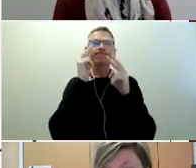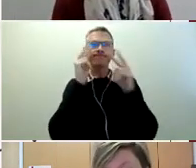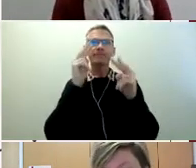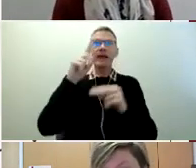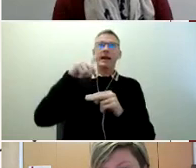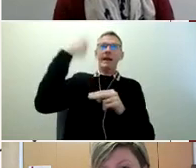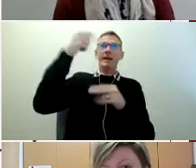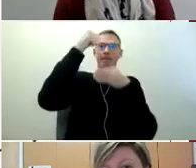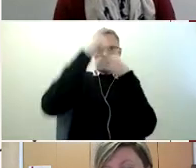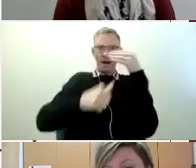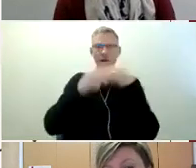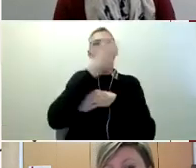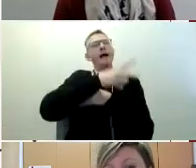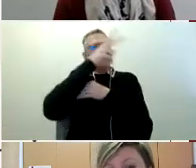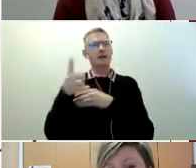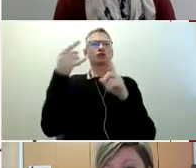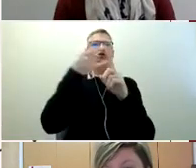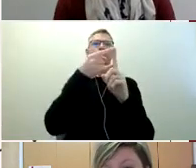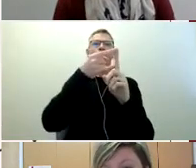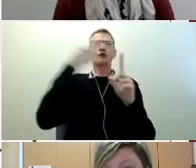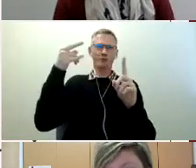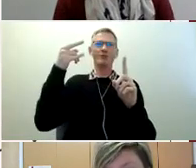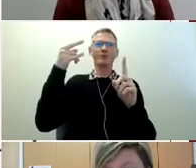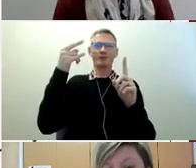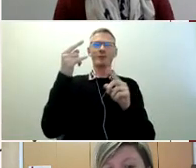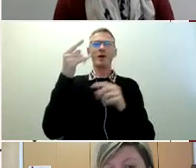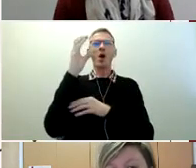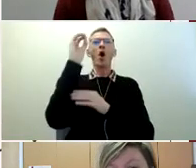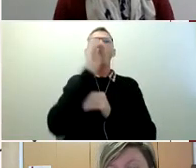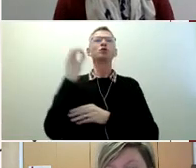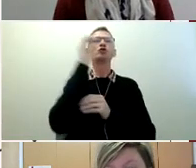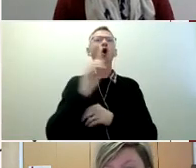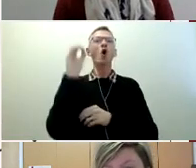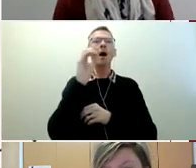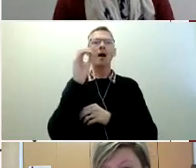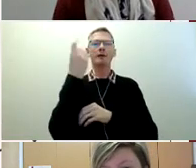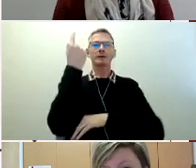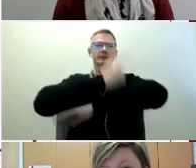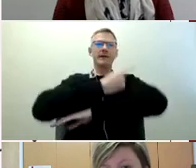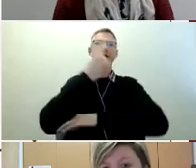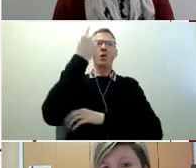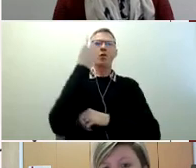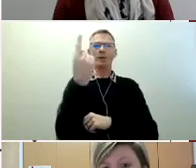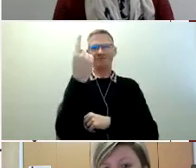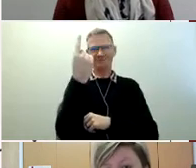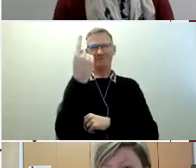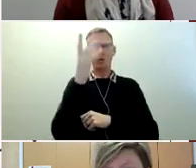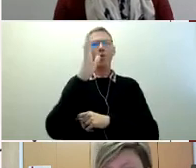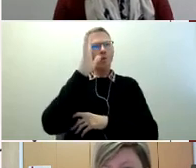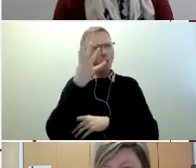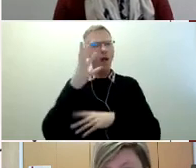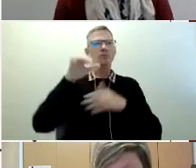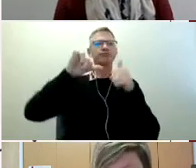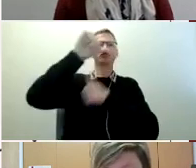next zoom session that will take place on the 1st of october we will put it on nid's facebook page as well as